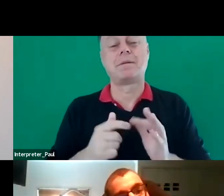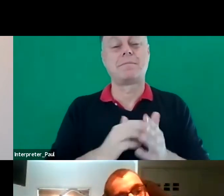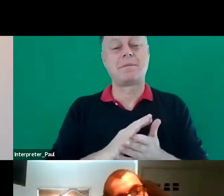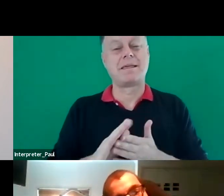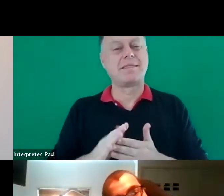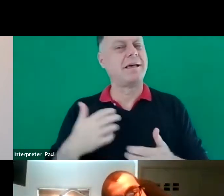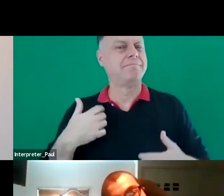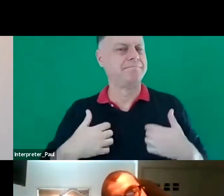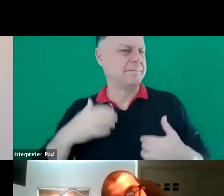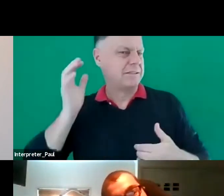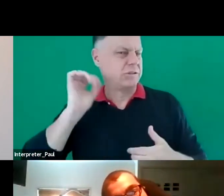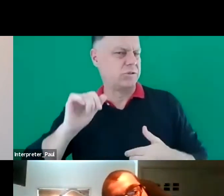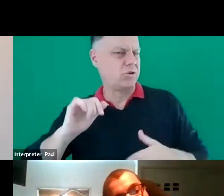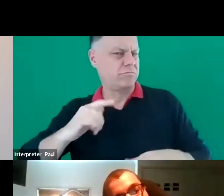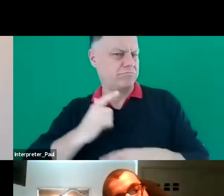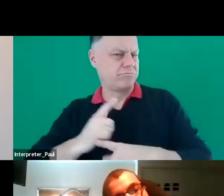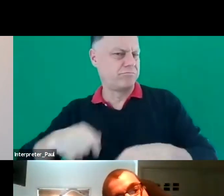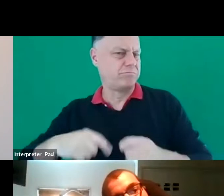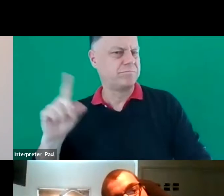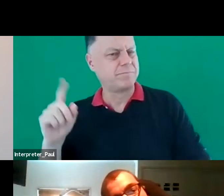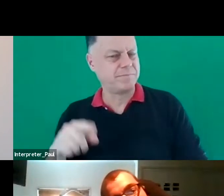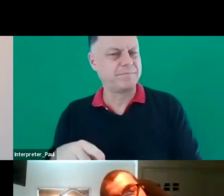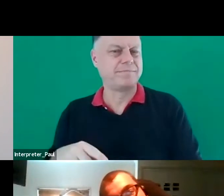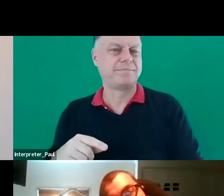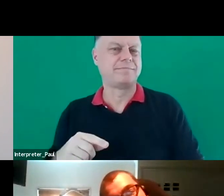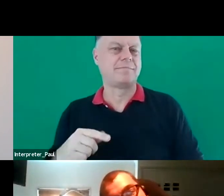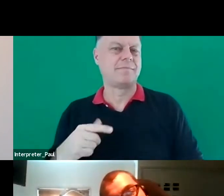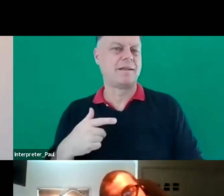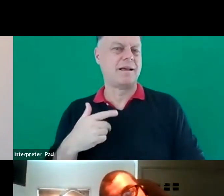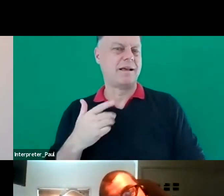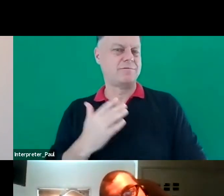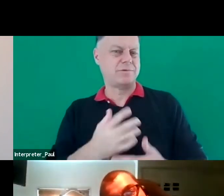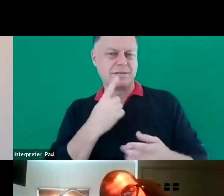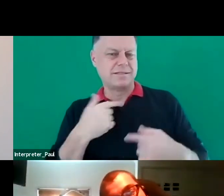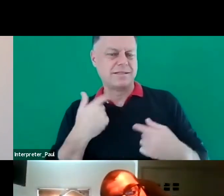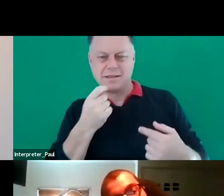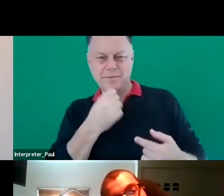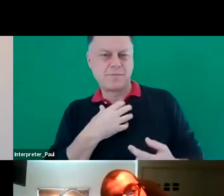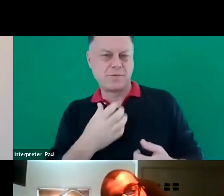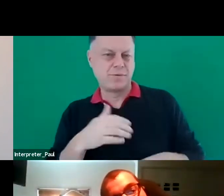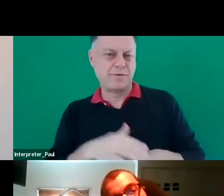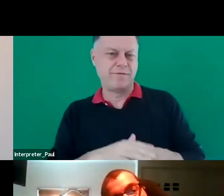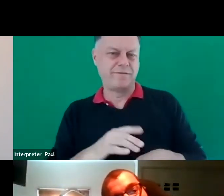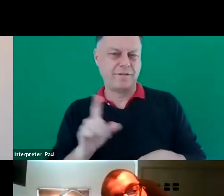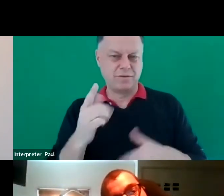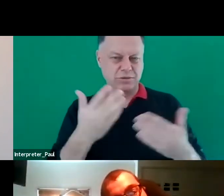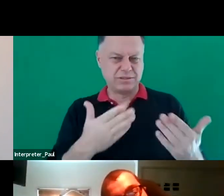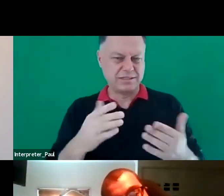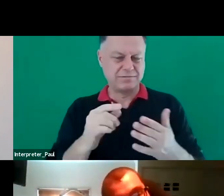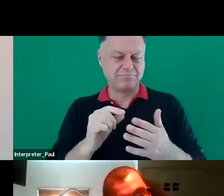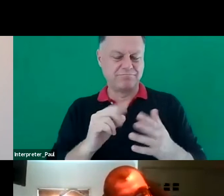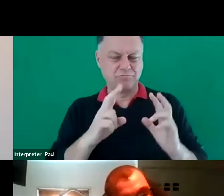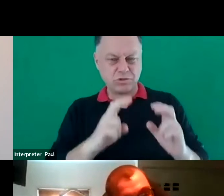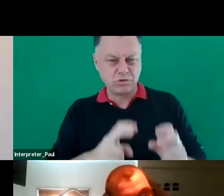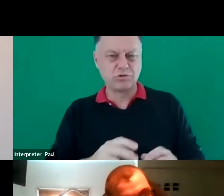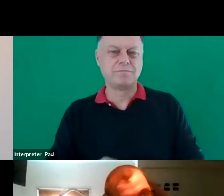looking forward to hearing your contribution today and I'm sure you'll tell us in a moment a little bit more about the study that you're doing and the